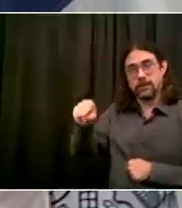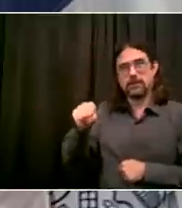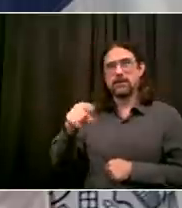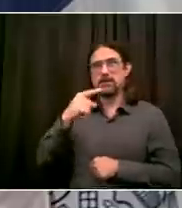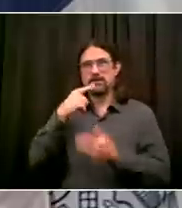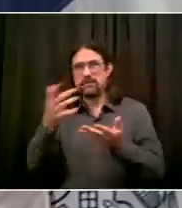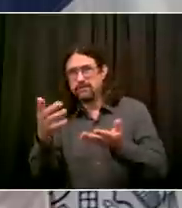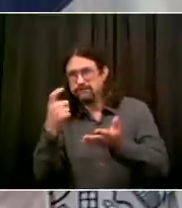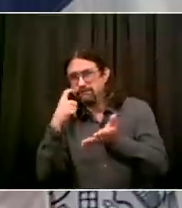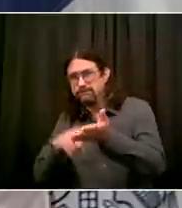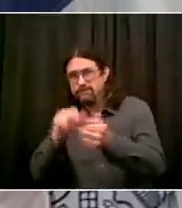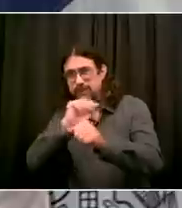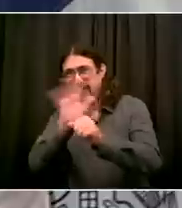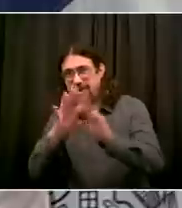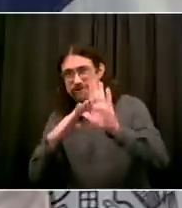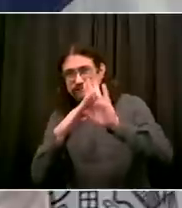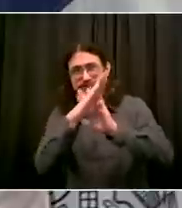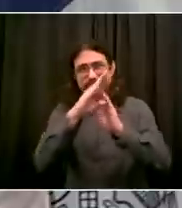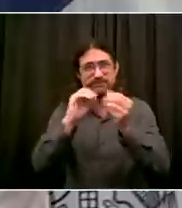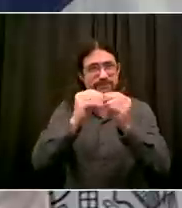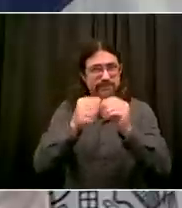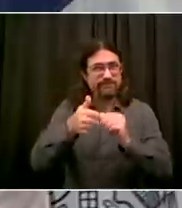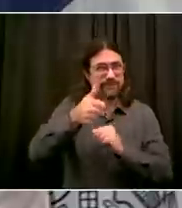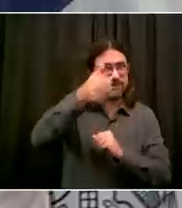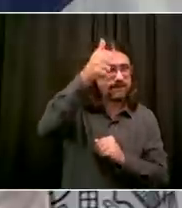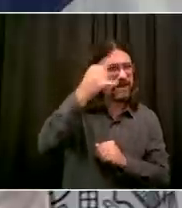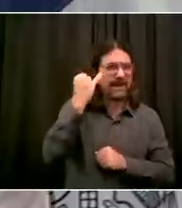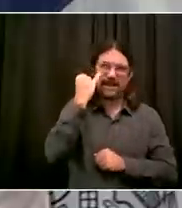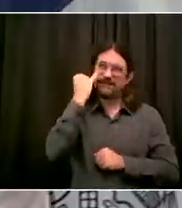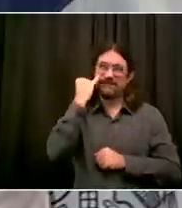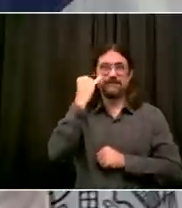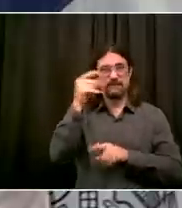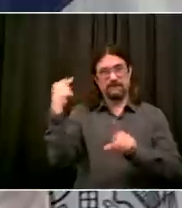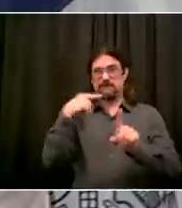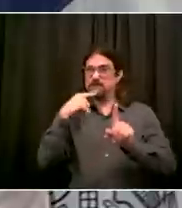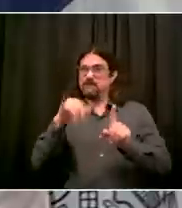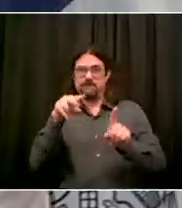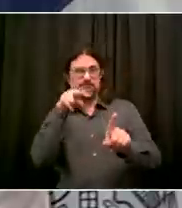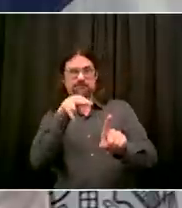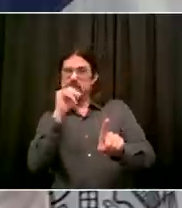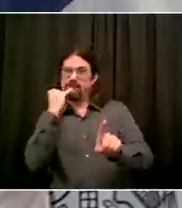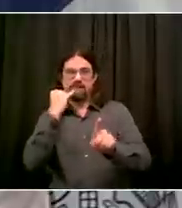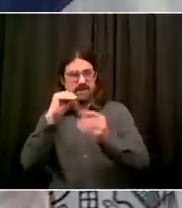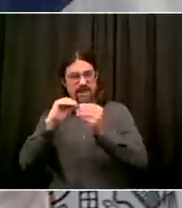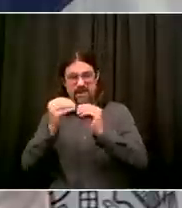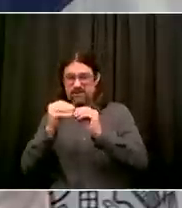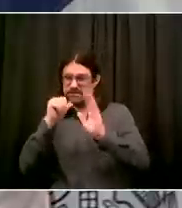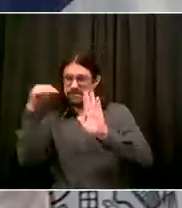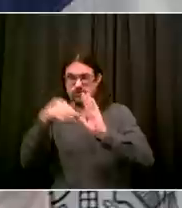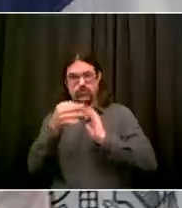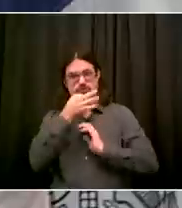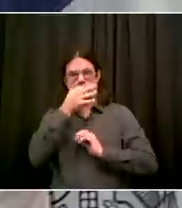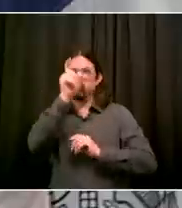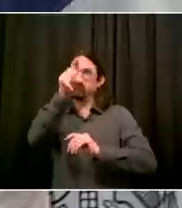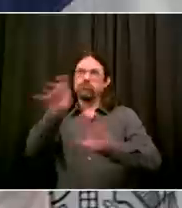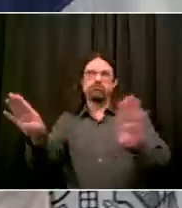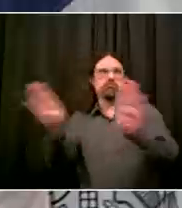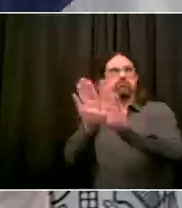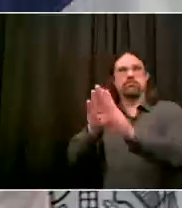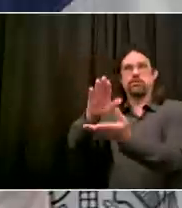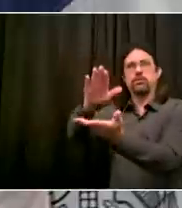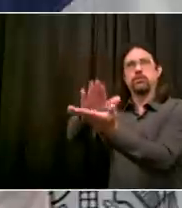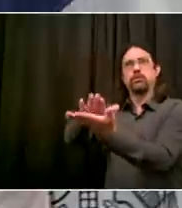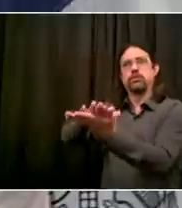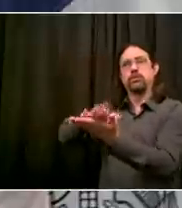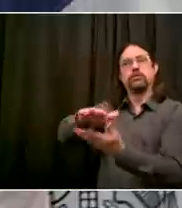targeted zip codes? It's a good question, but I want to give you a clear answer, Andrew. I've obviously